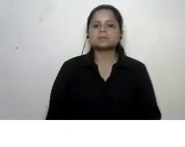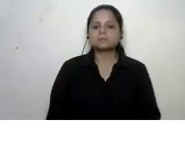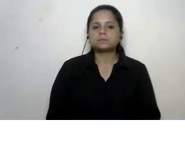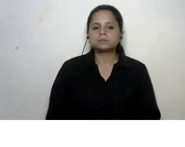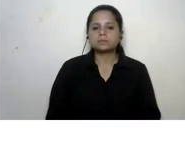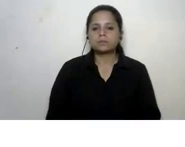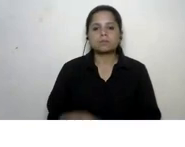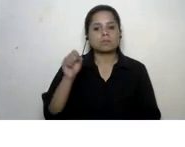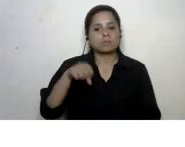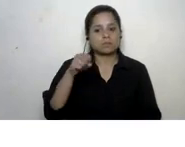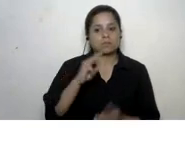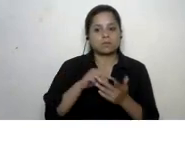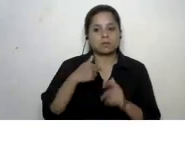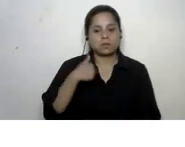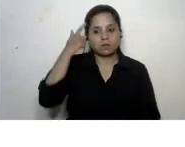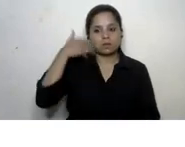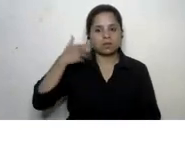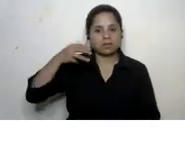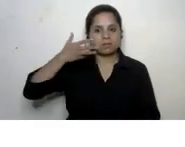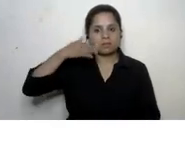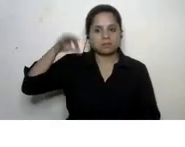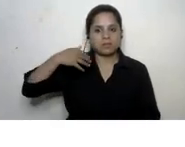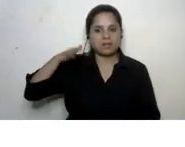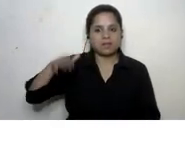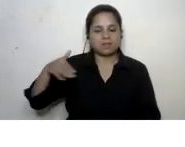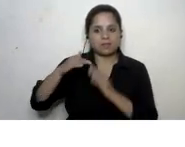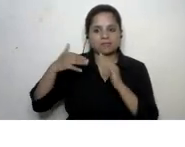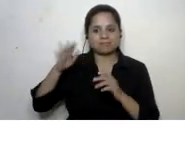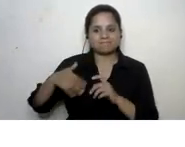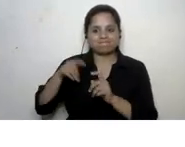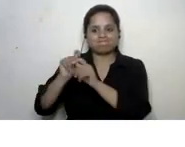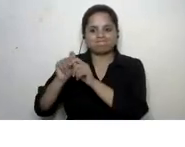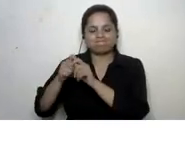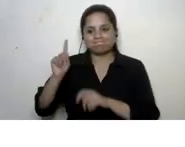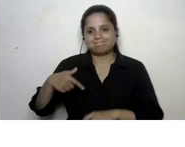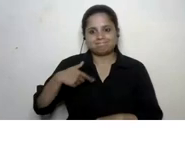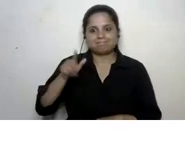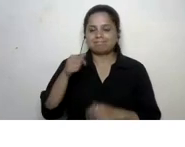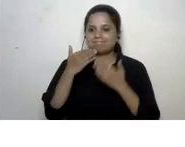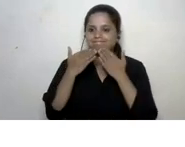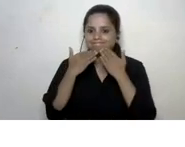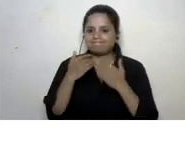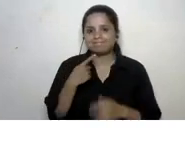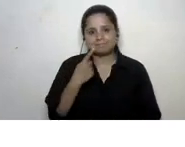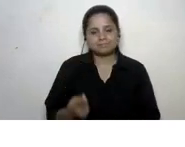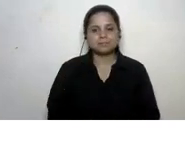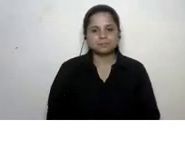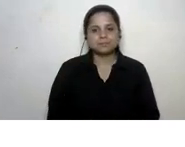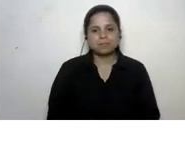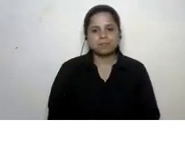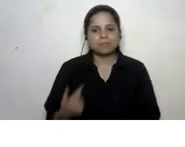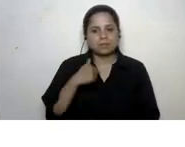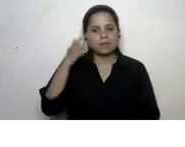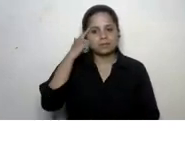yes me now that reminds me i have a leaky tap at home i need to fix that yeah thank you yeah uh i think we can